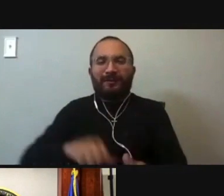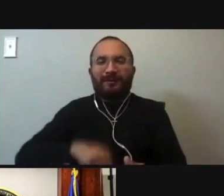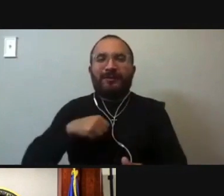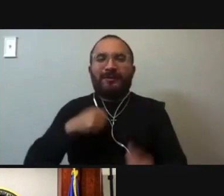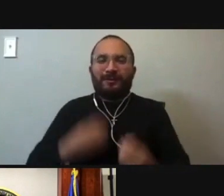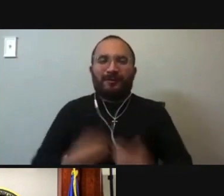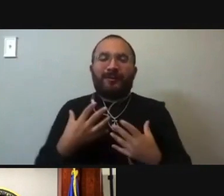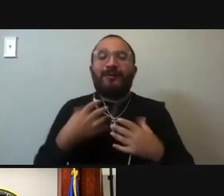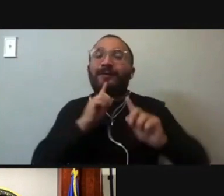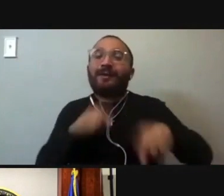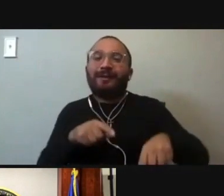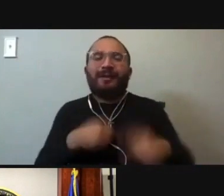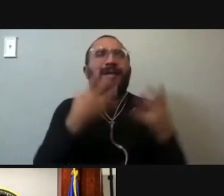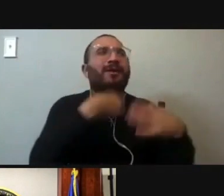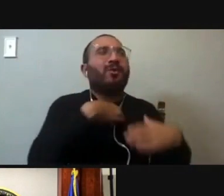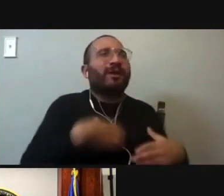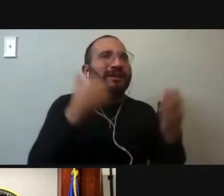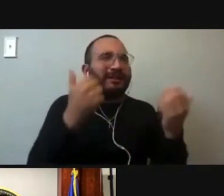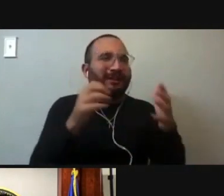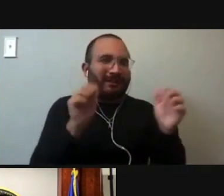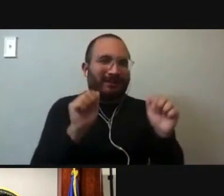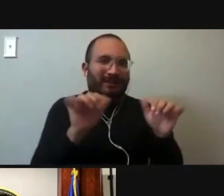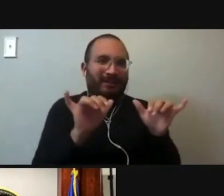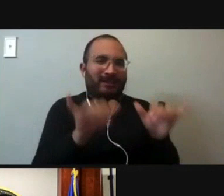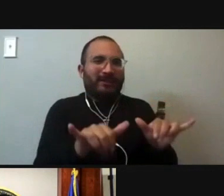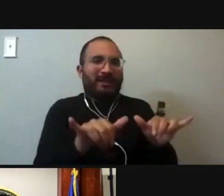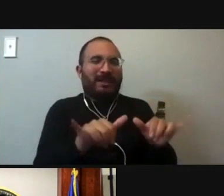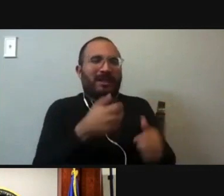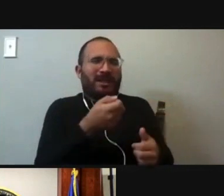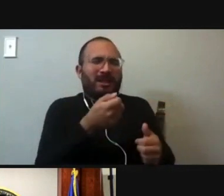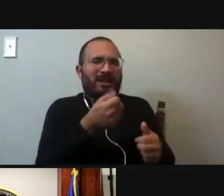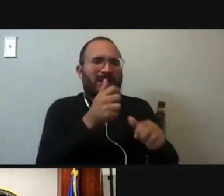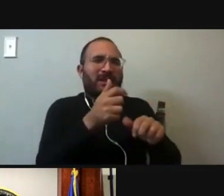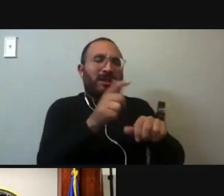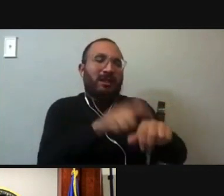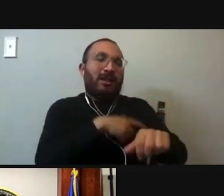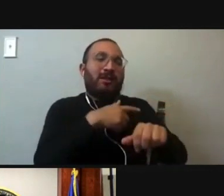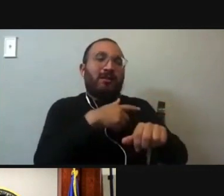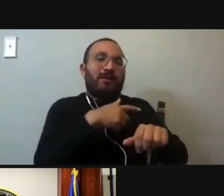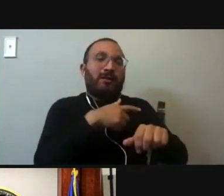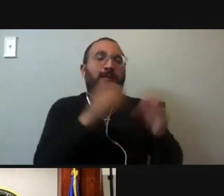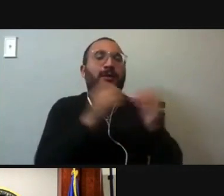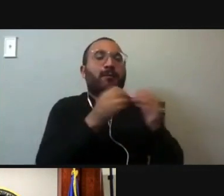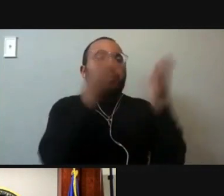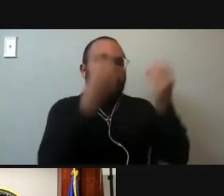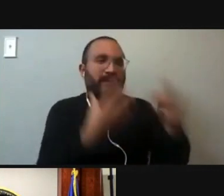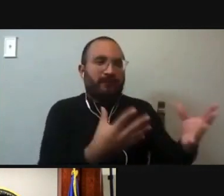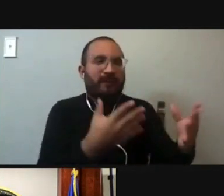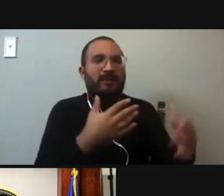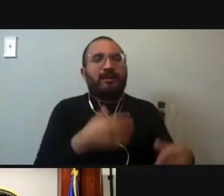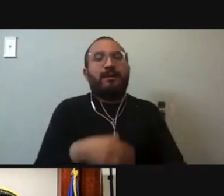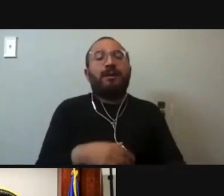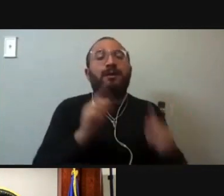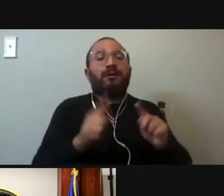Well, thank you very much. I wish I could stay a little longer. I would just direct for any further information about me or my campaign or my bio, just